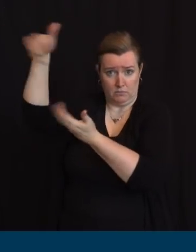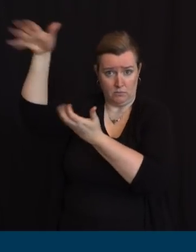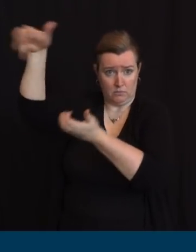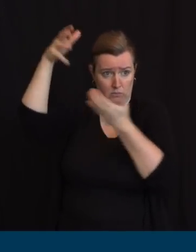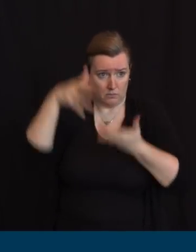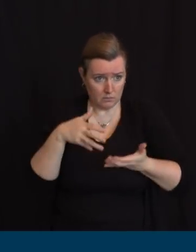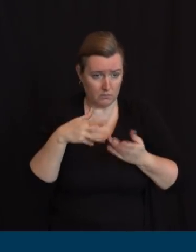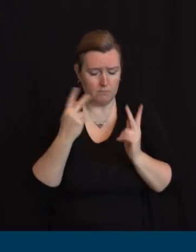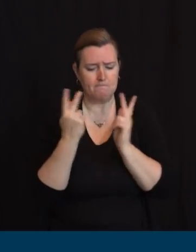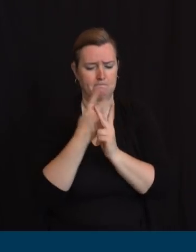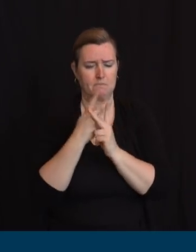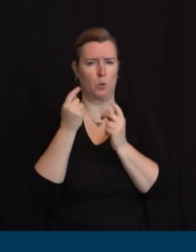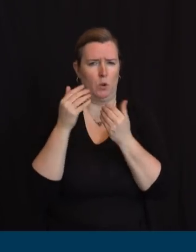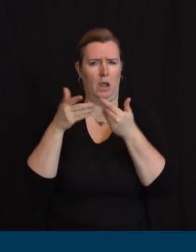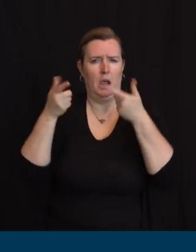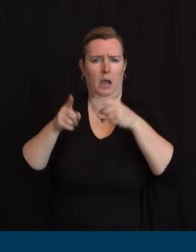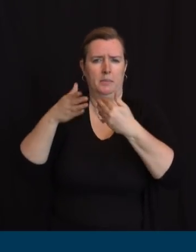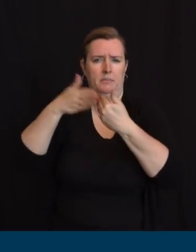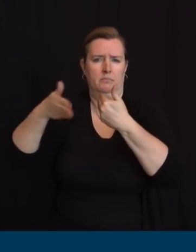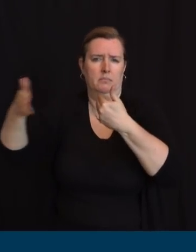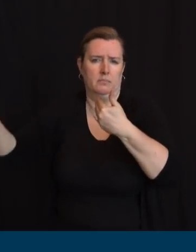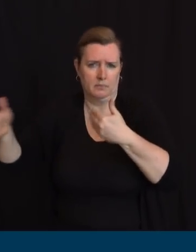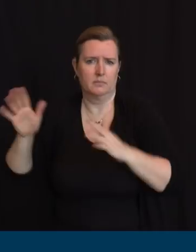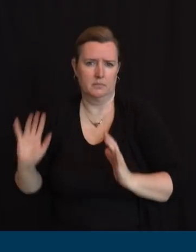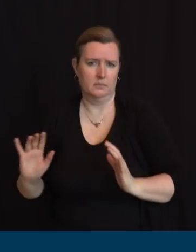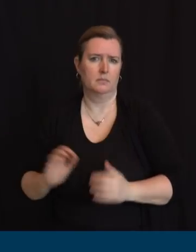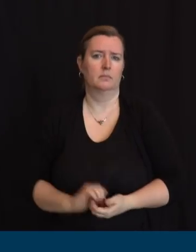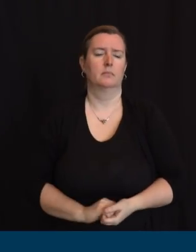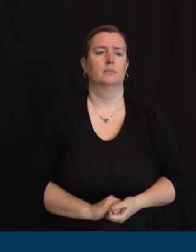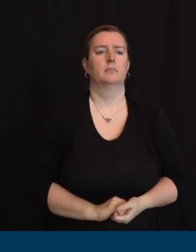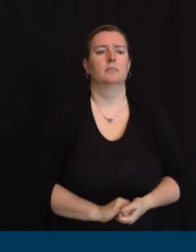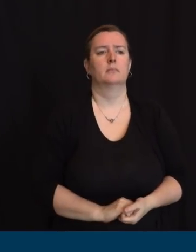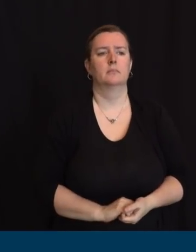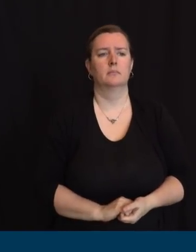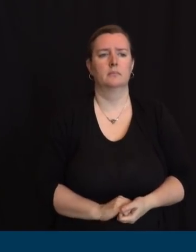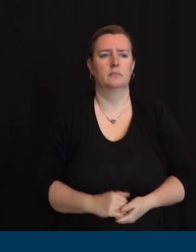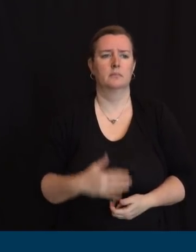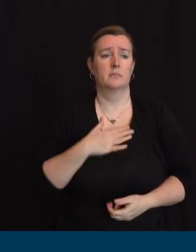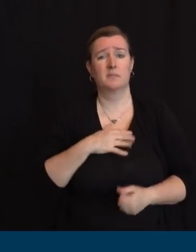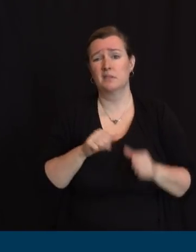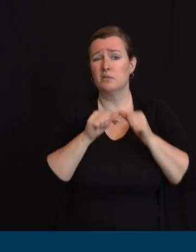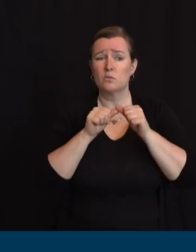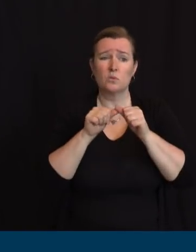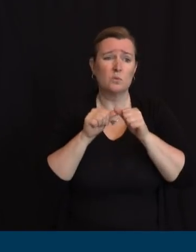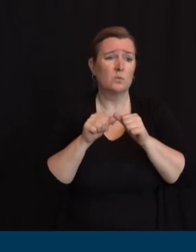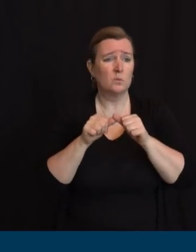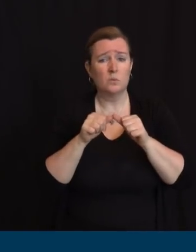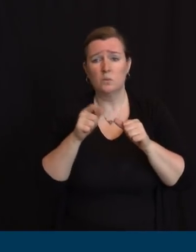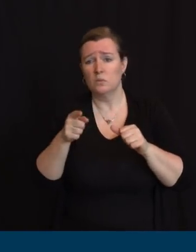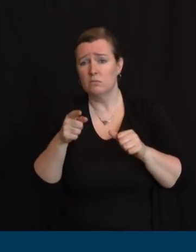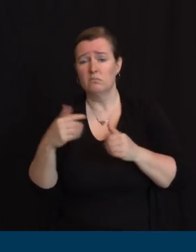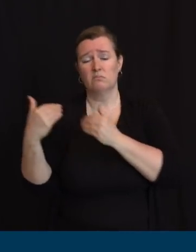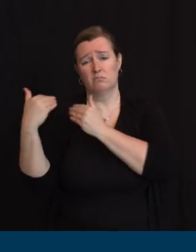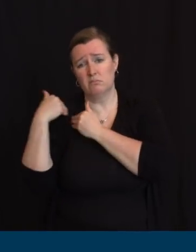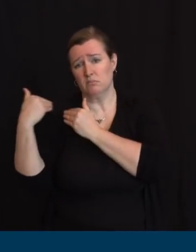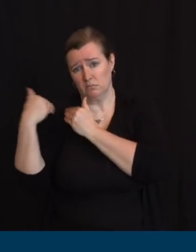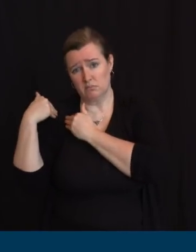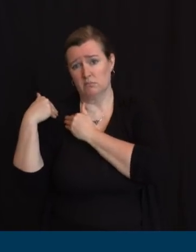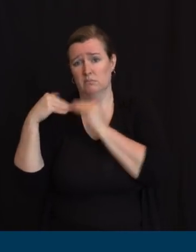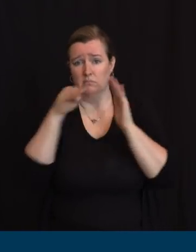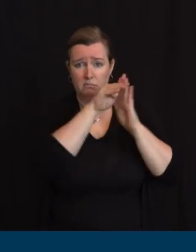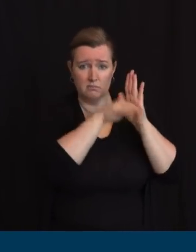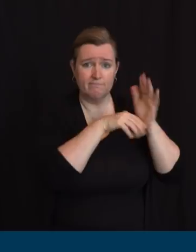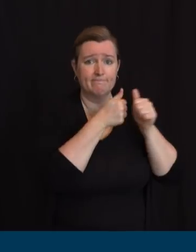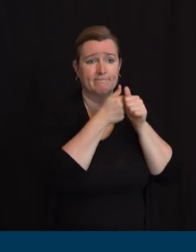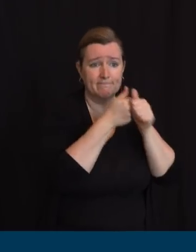and if you do we're gonna and i know you will do we're going to get through this as one family in new jersey stronger than ever